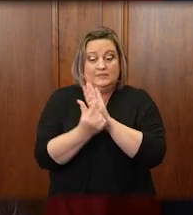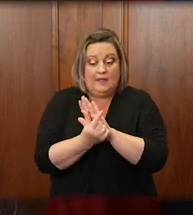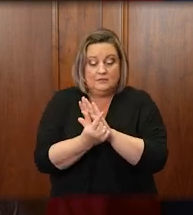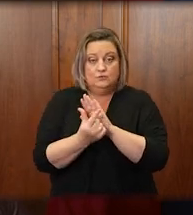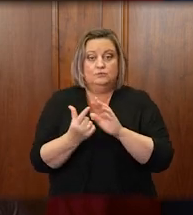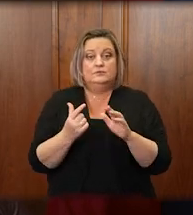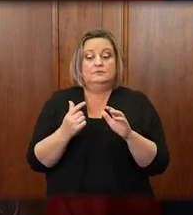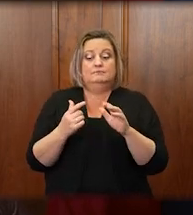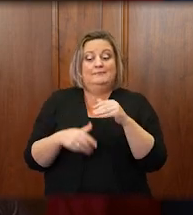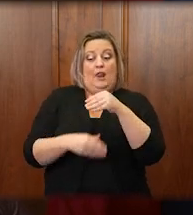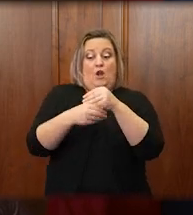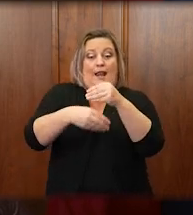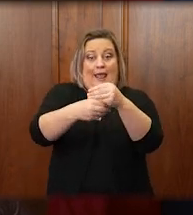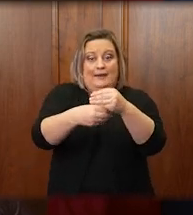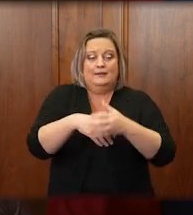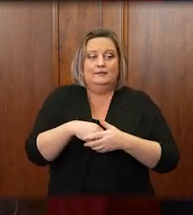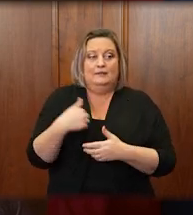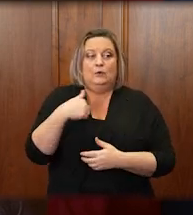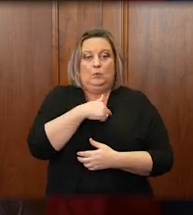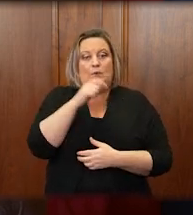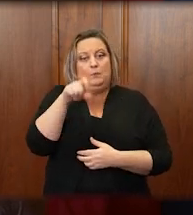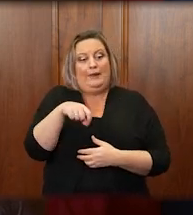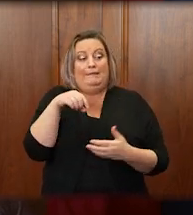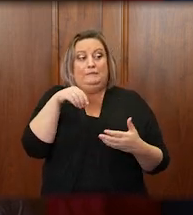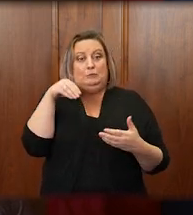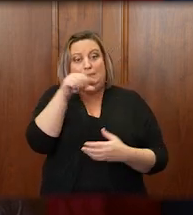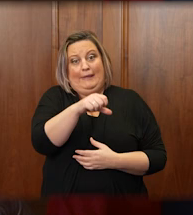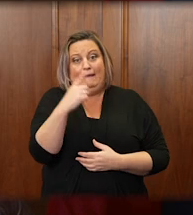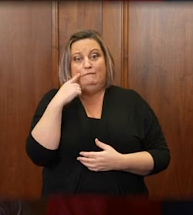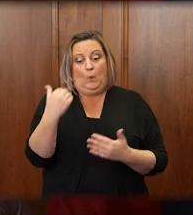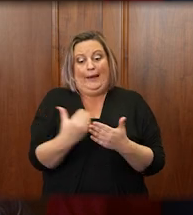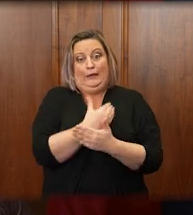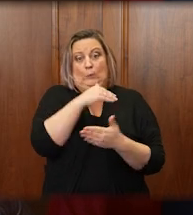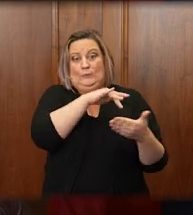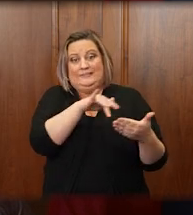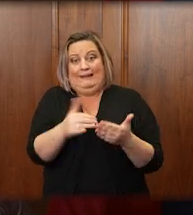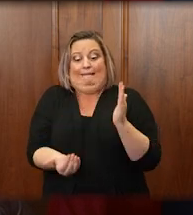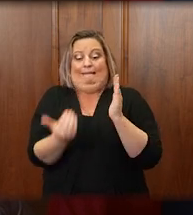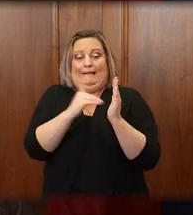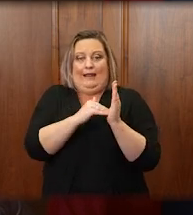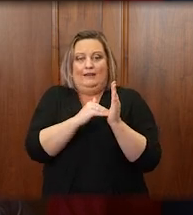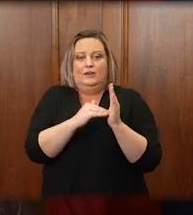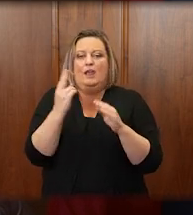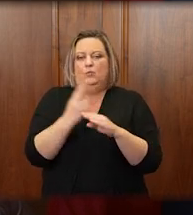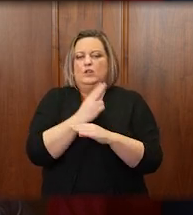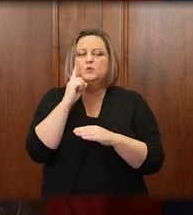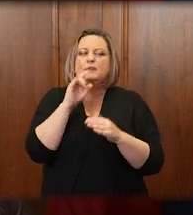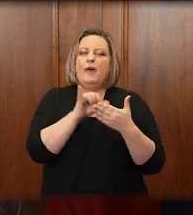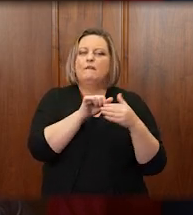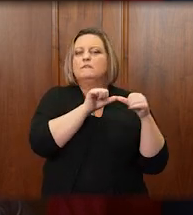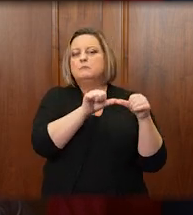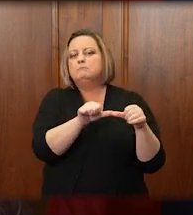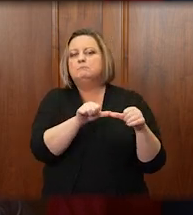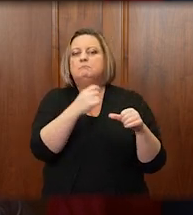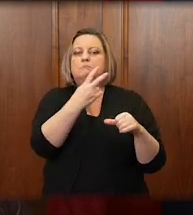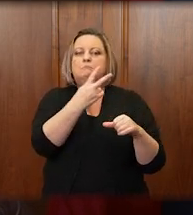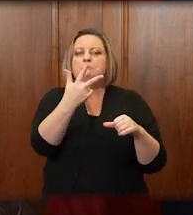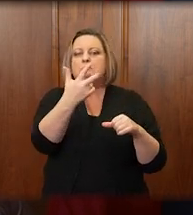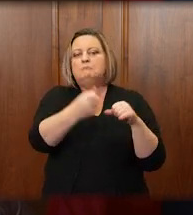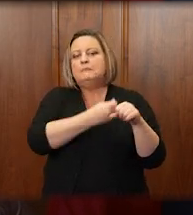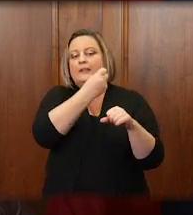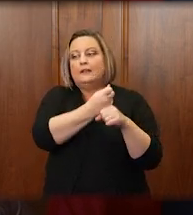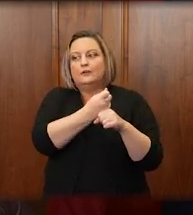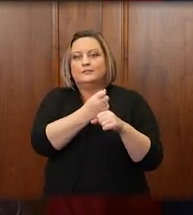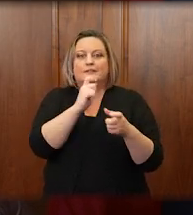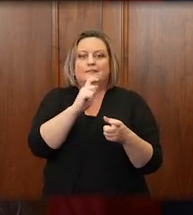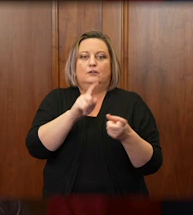courts, we eventually have to pay for a new study again, which we then use for a few years until things change once